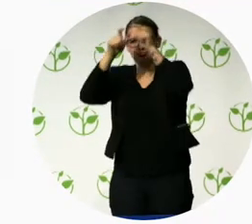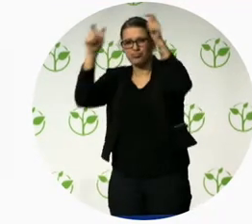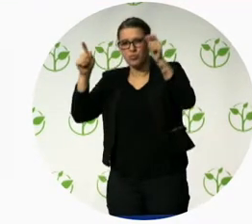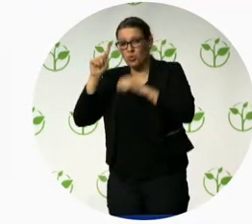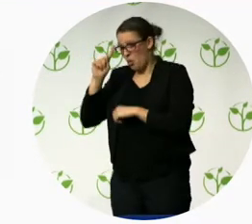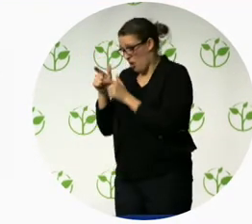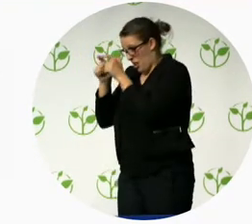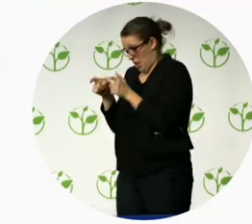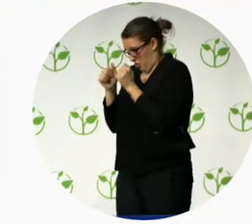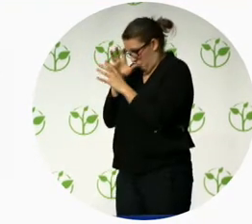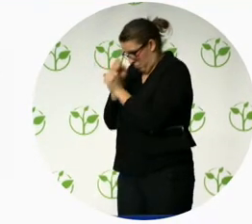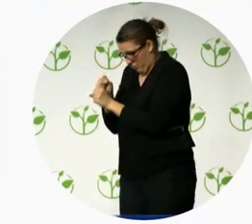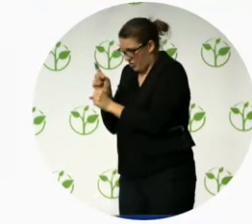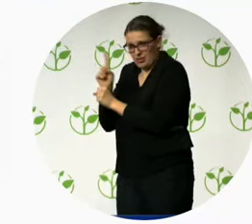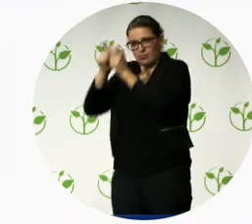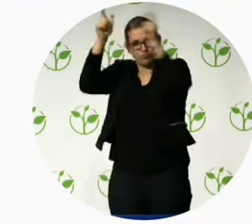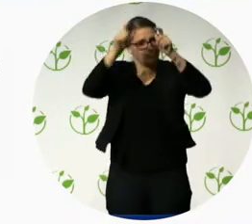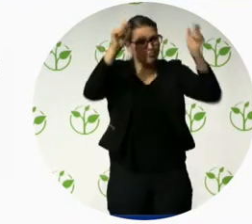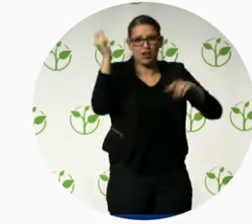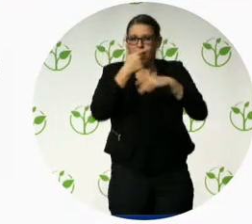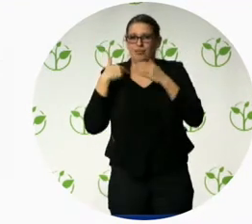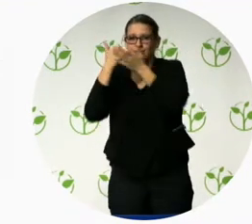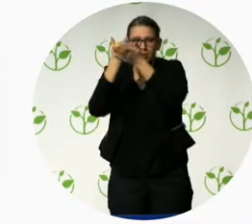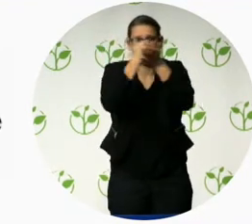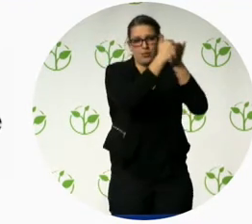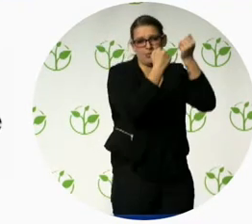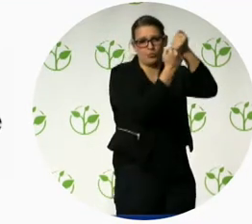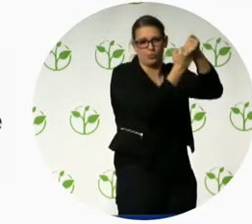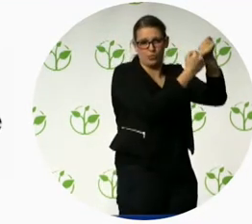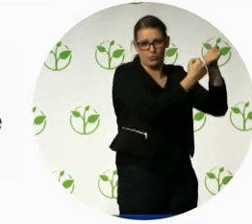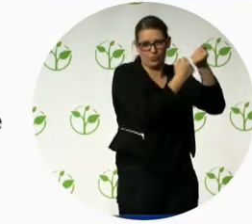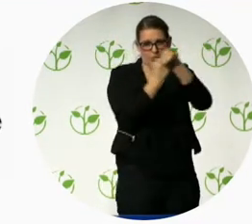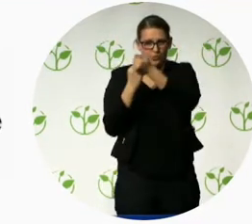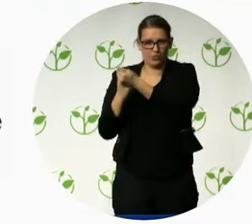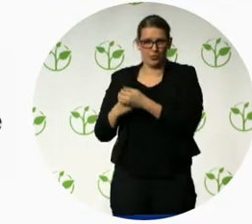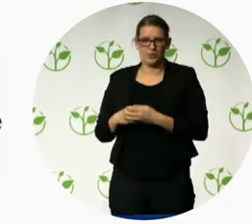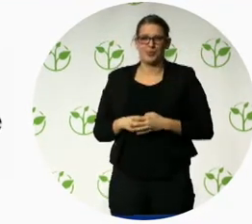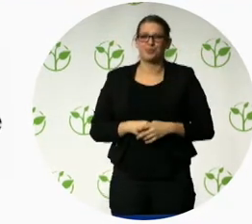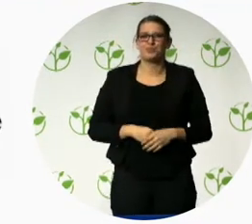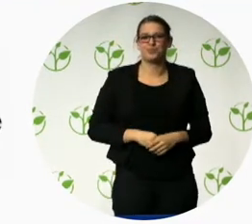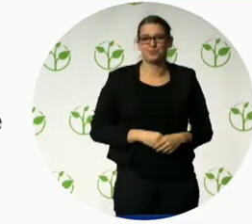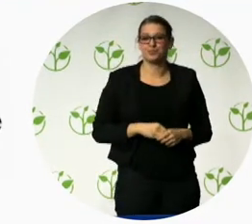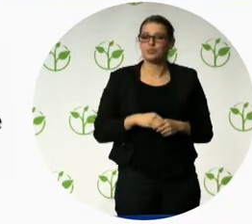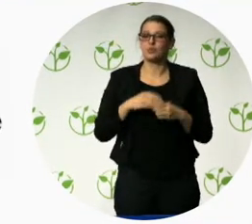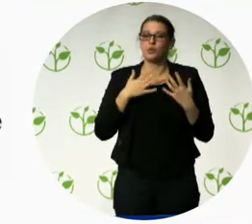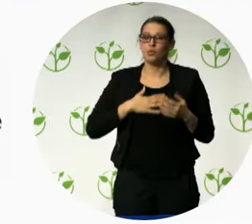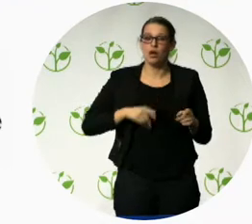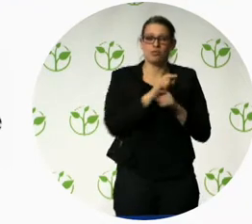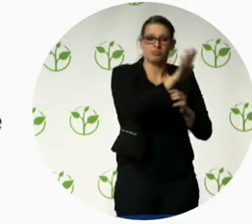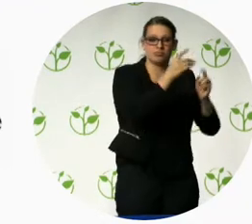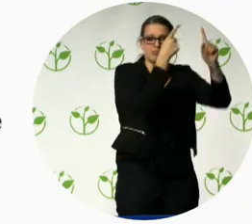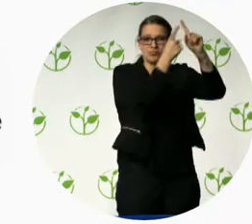Microsoft. Businesses care about efficiency. And accessibility is about efficiency.